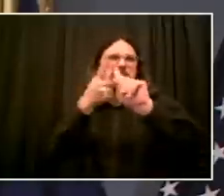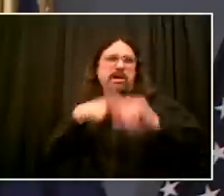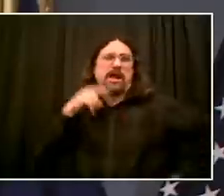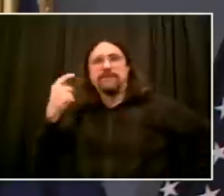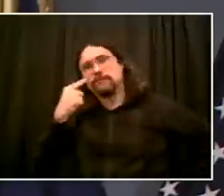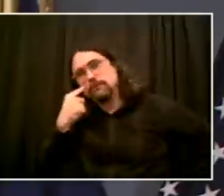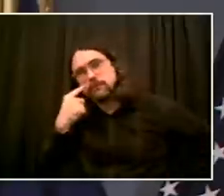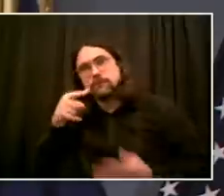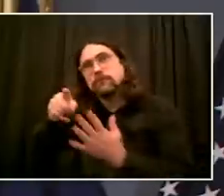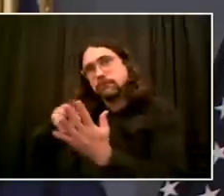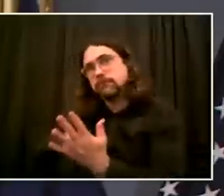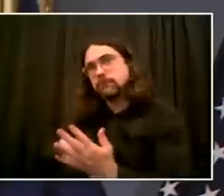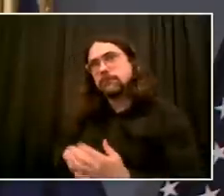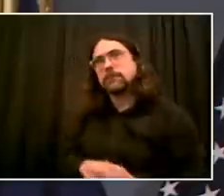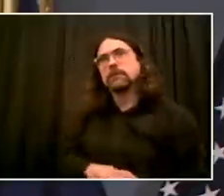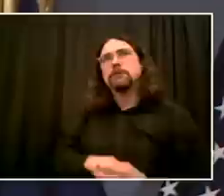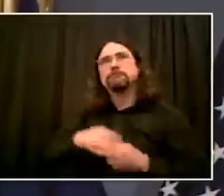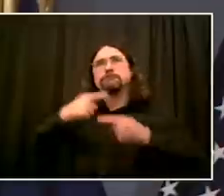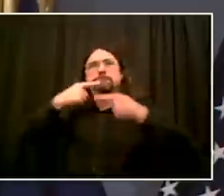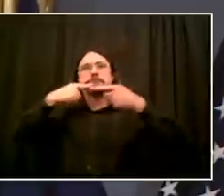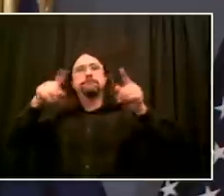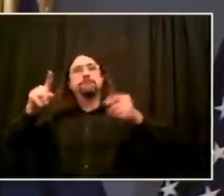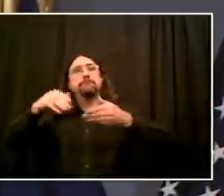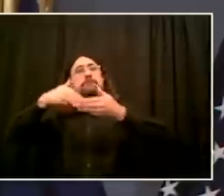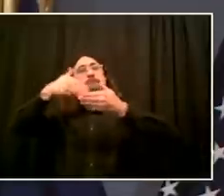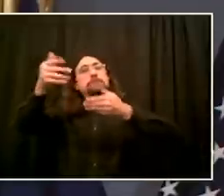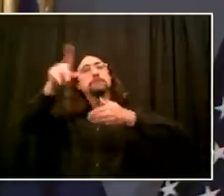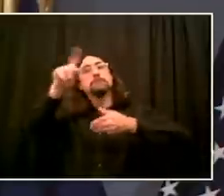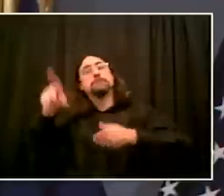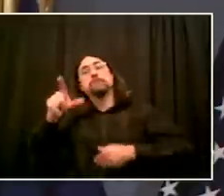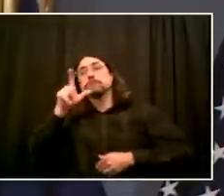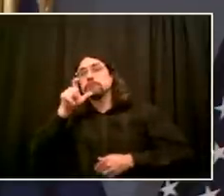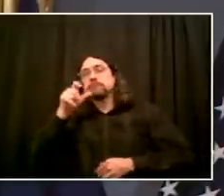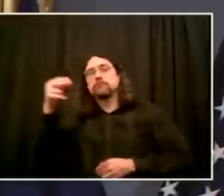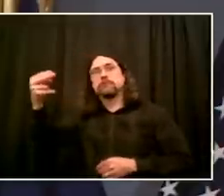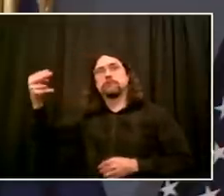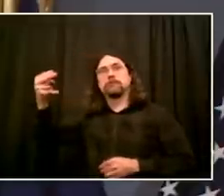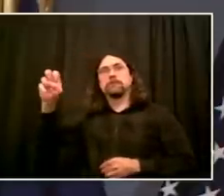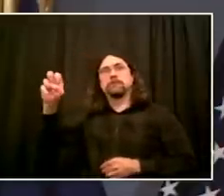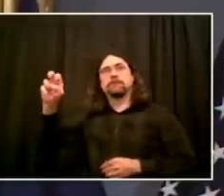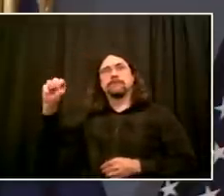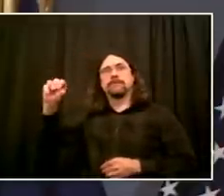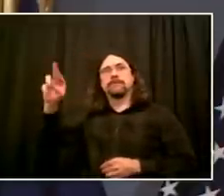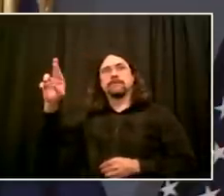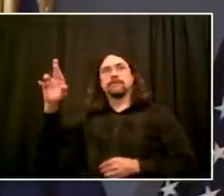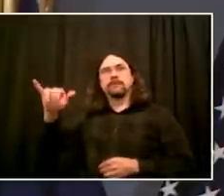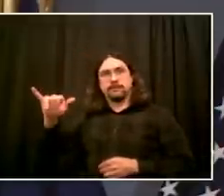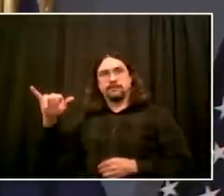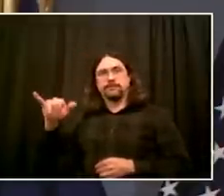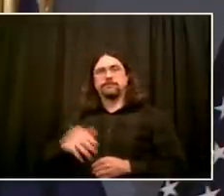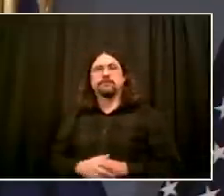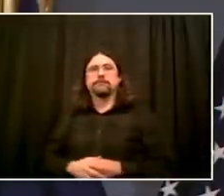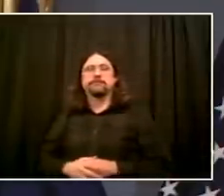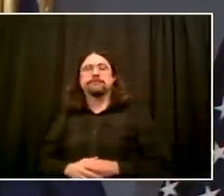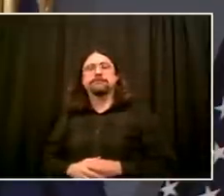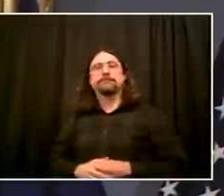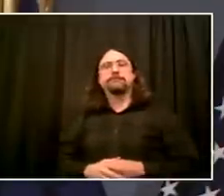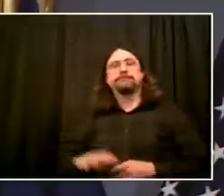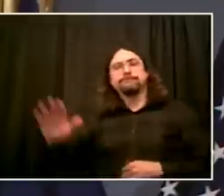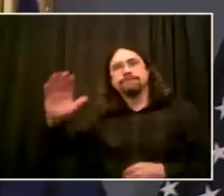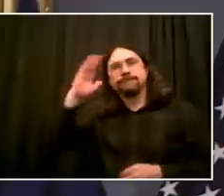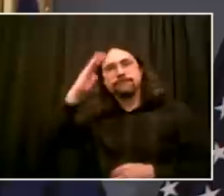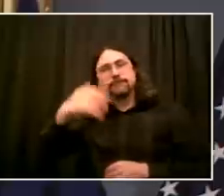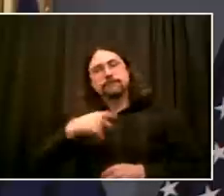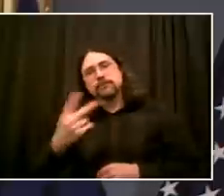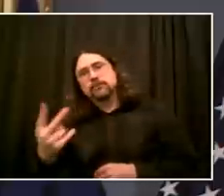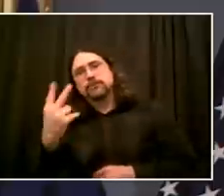may seem kind of trivial compared to the issues involved here, but I am wondering